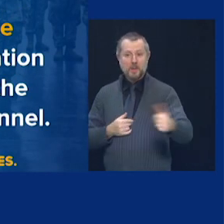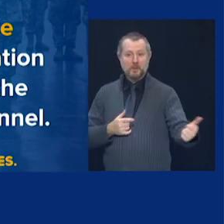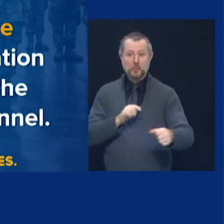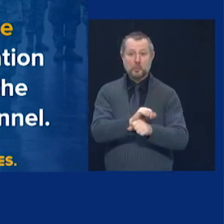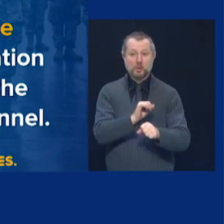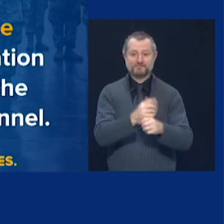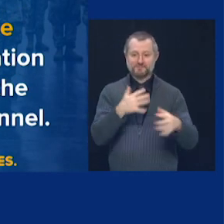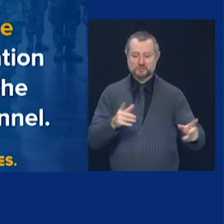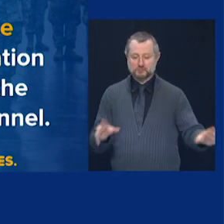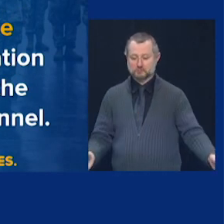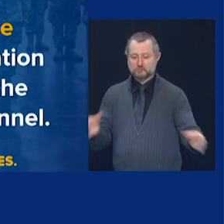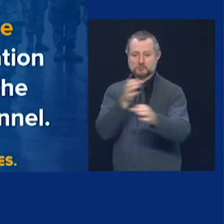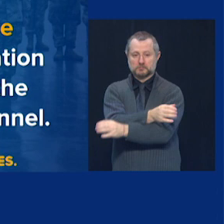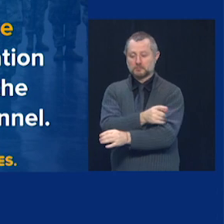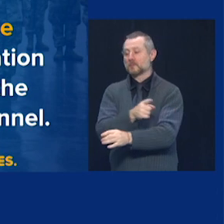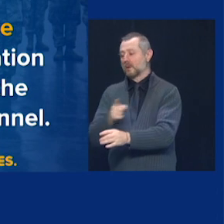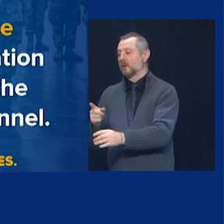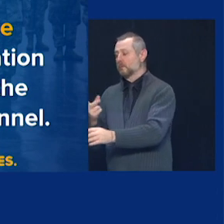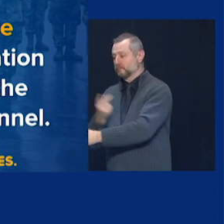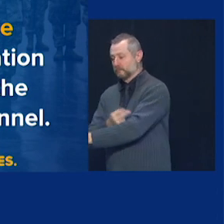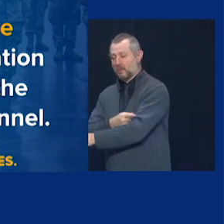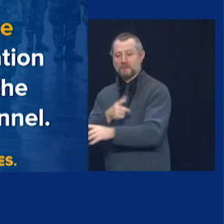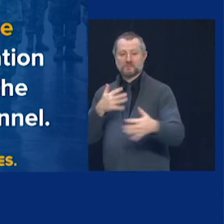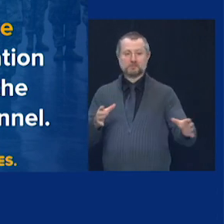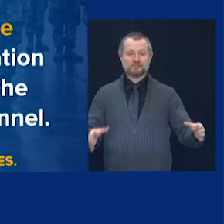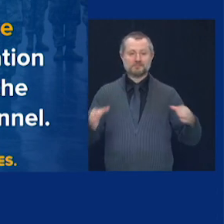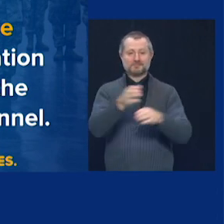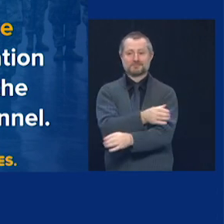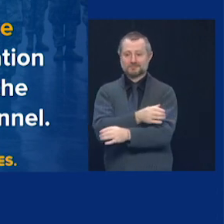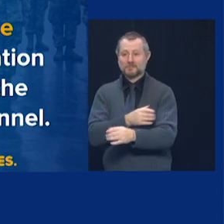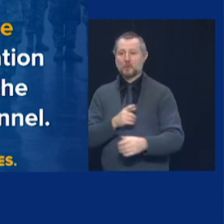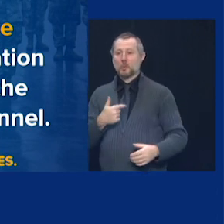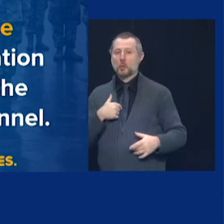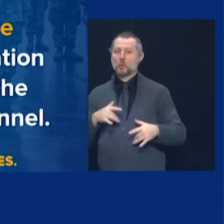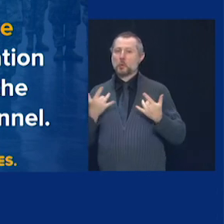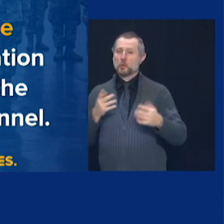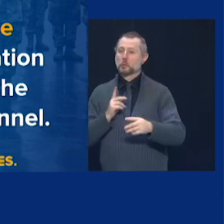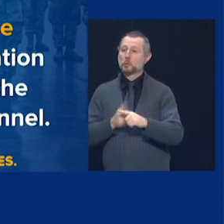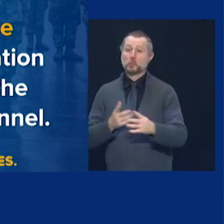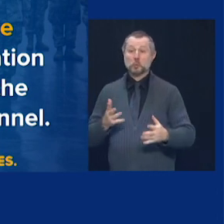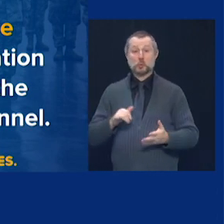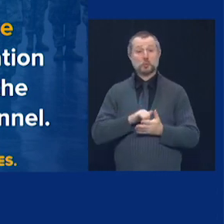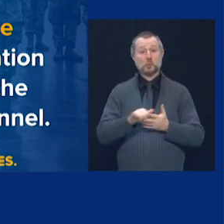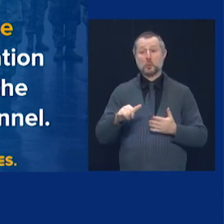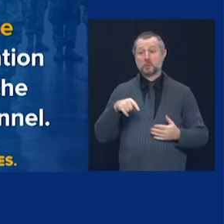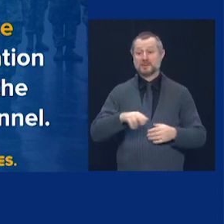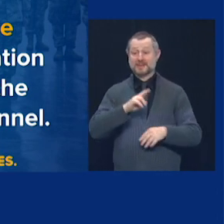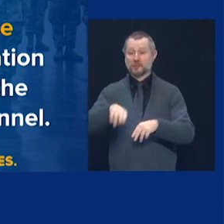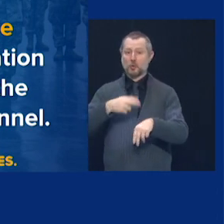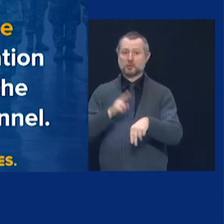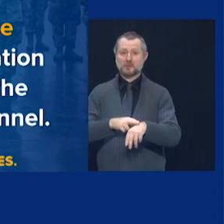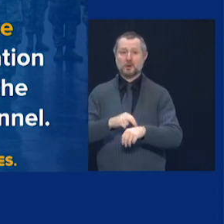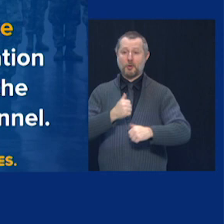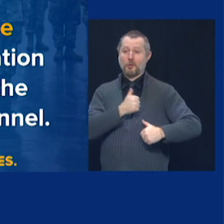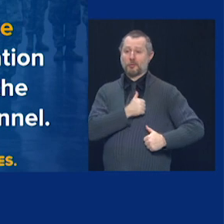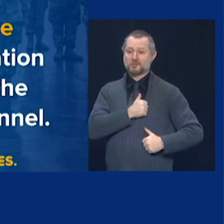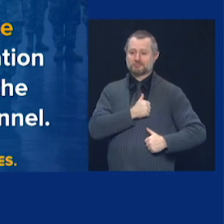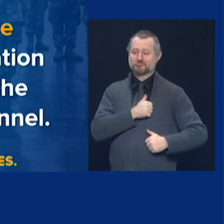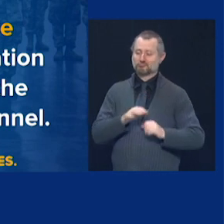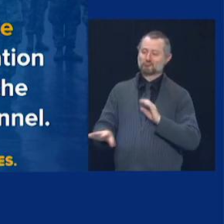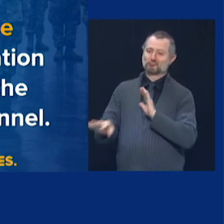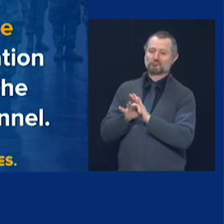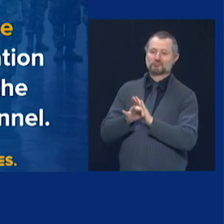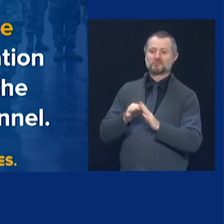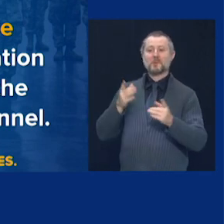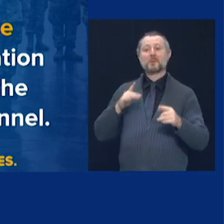also pleased that the New York National Guard has been selected by the Department of Defense as a pilot program where they